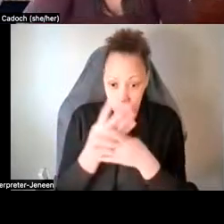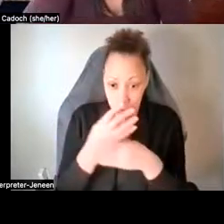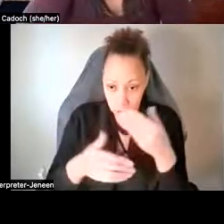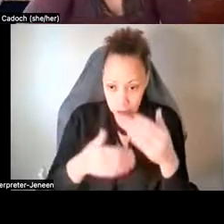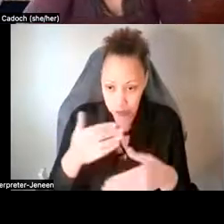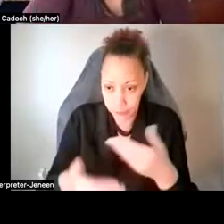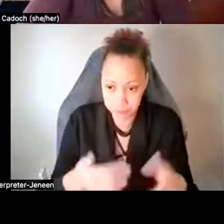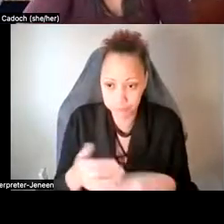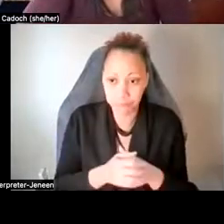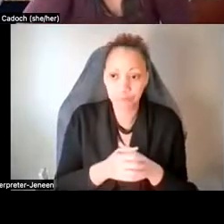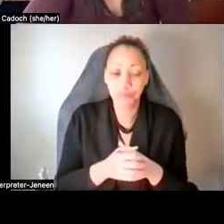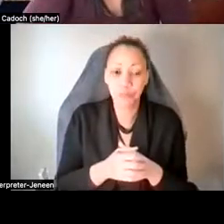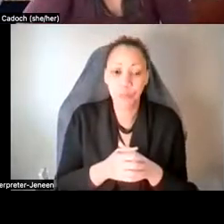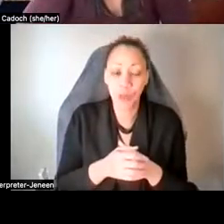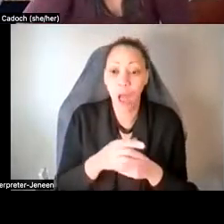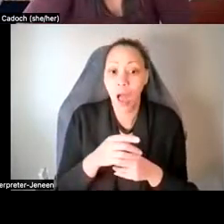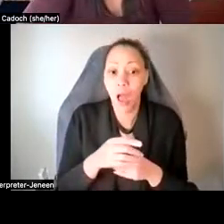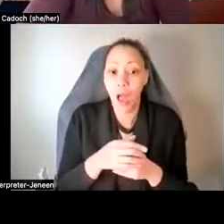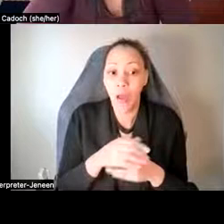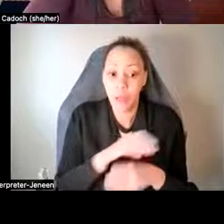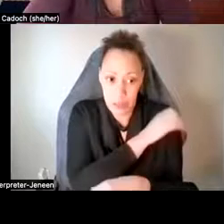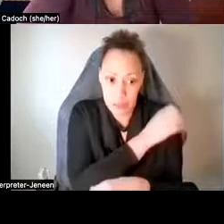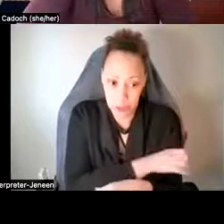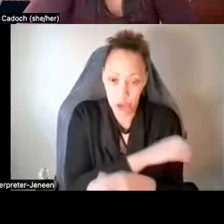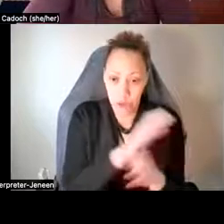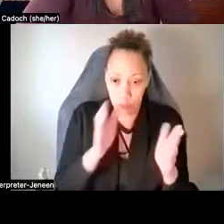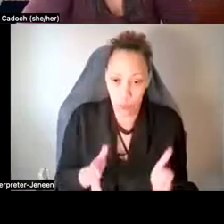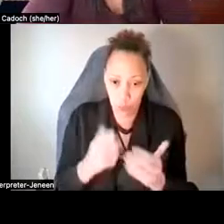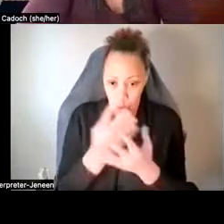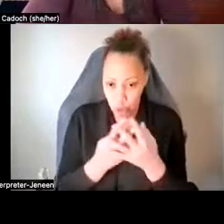um, they will screen you for any, um,